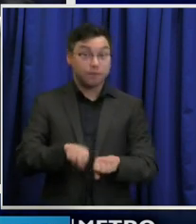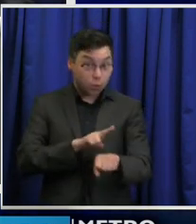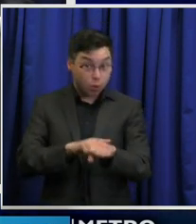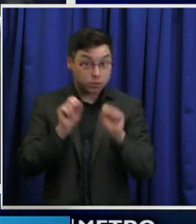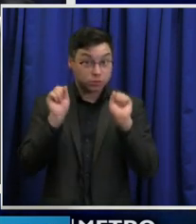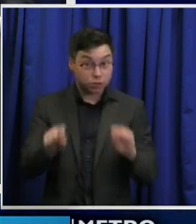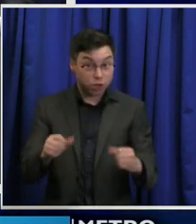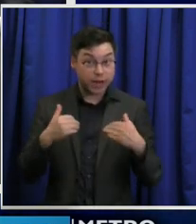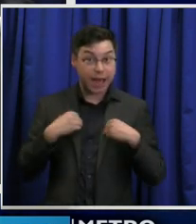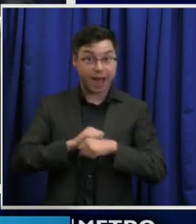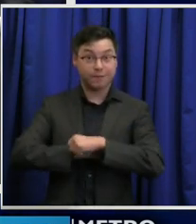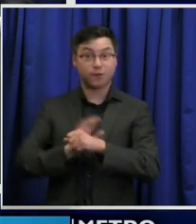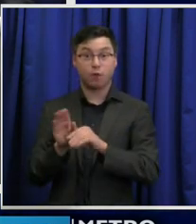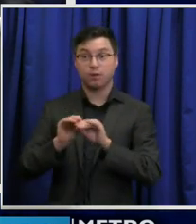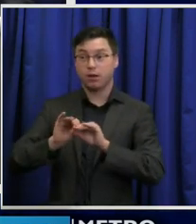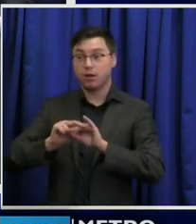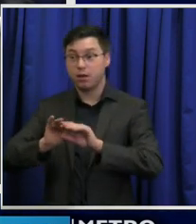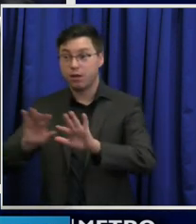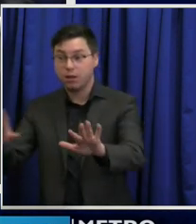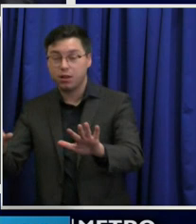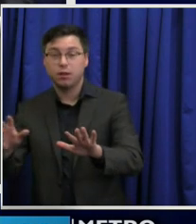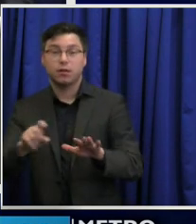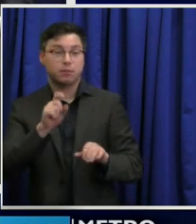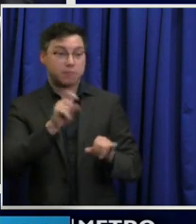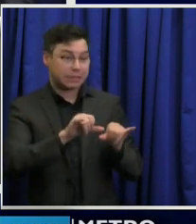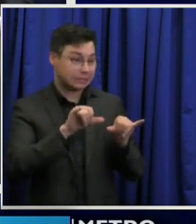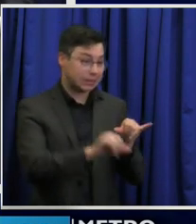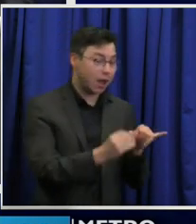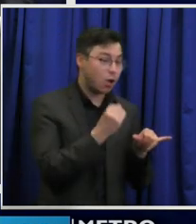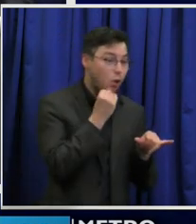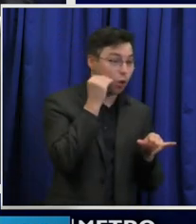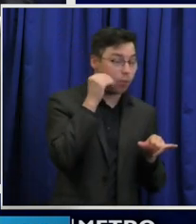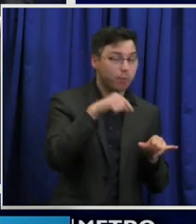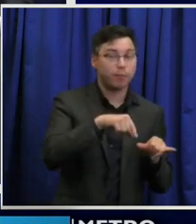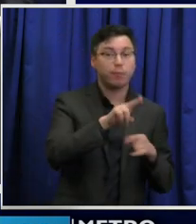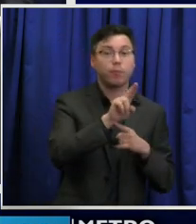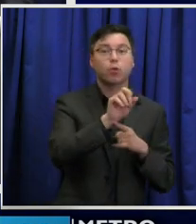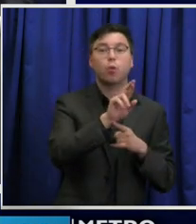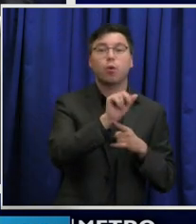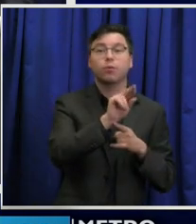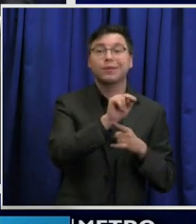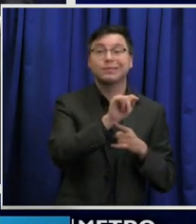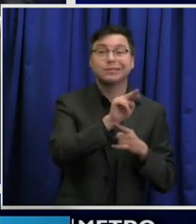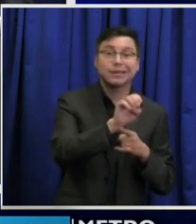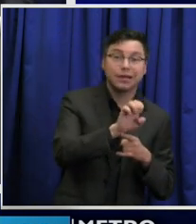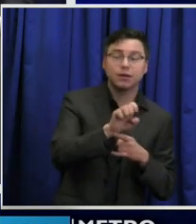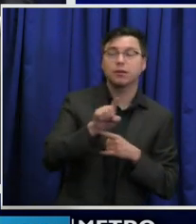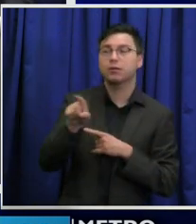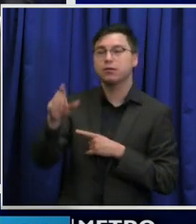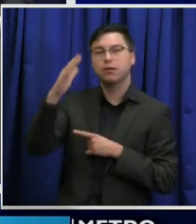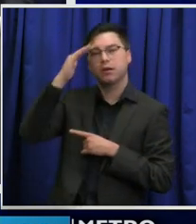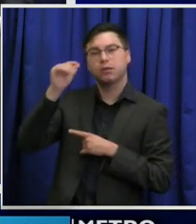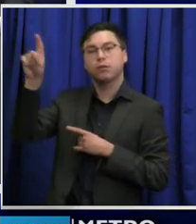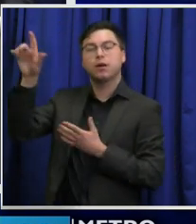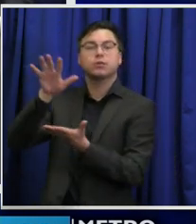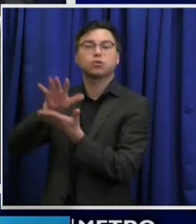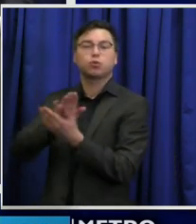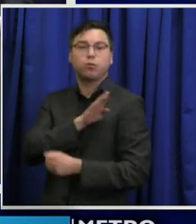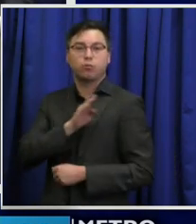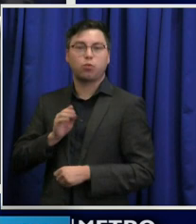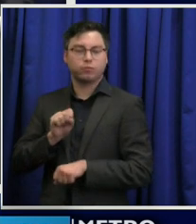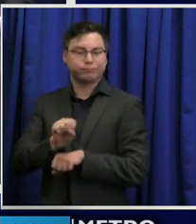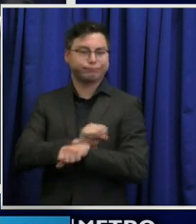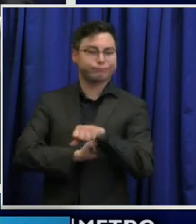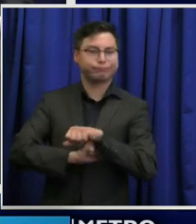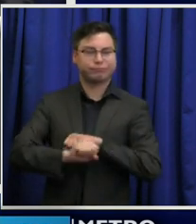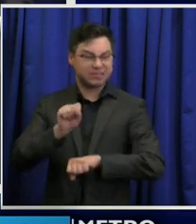of this quarantining and concerns. And again, I know the school board is working hard every day to try